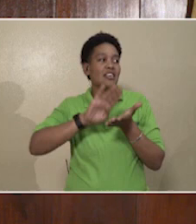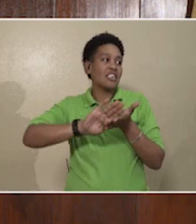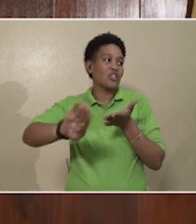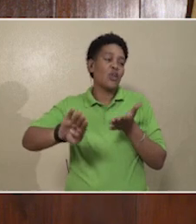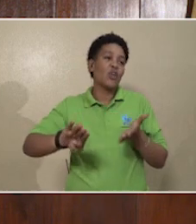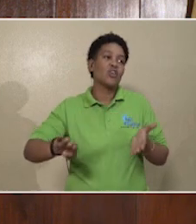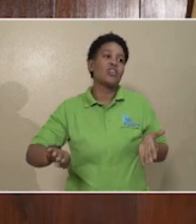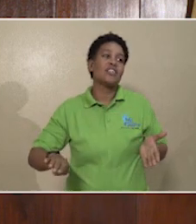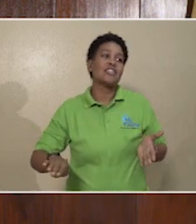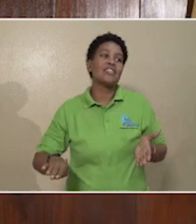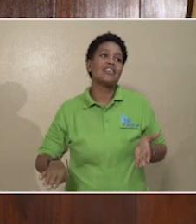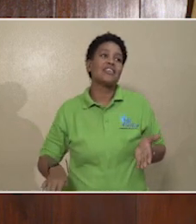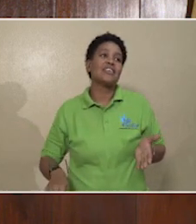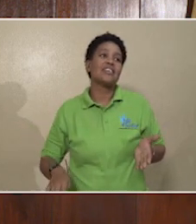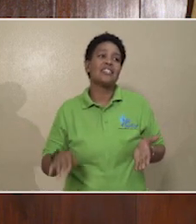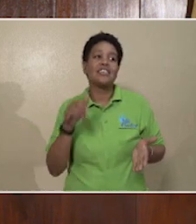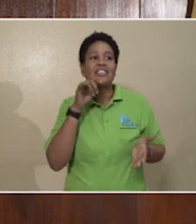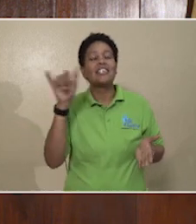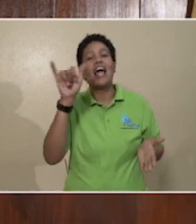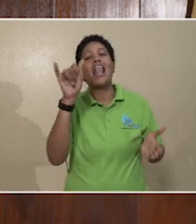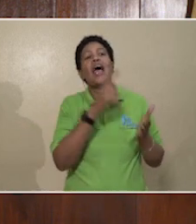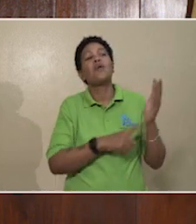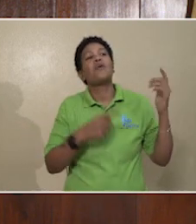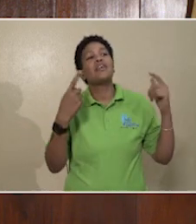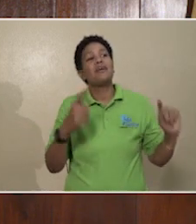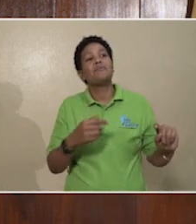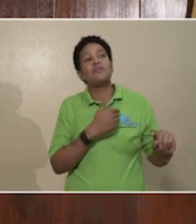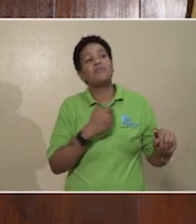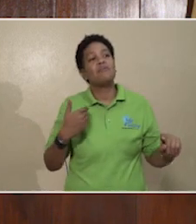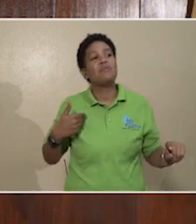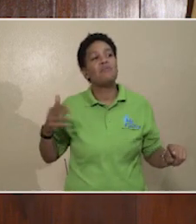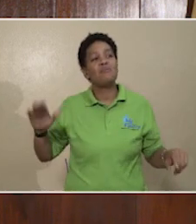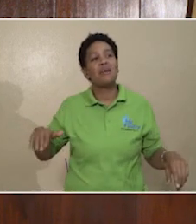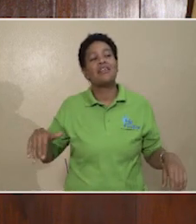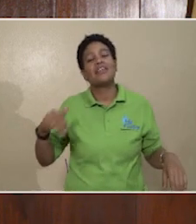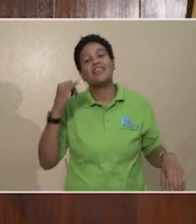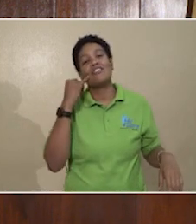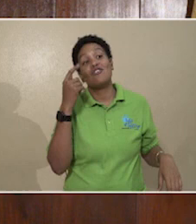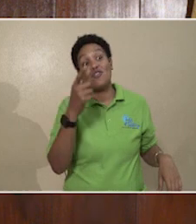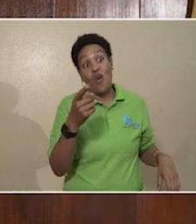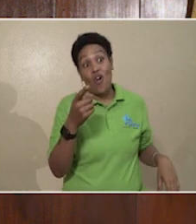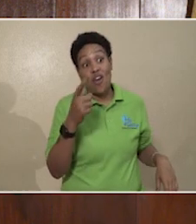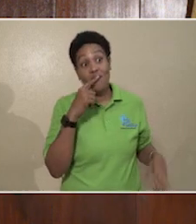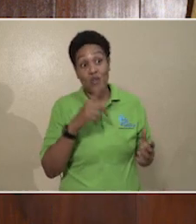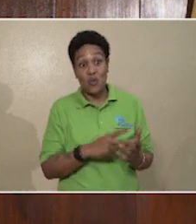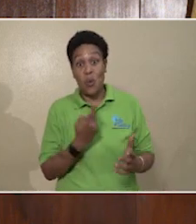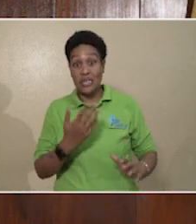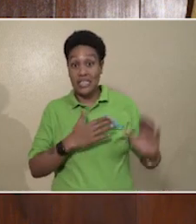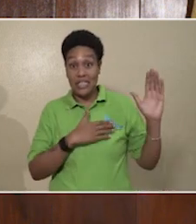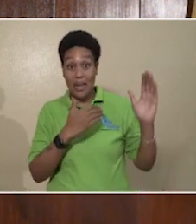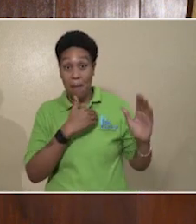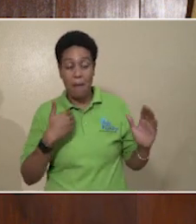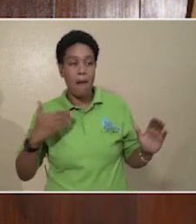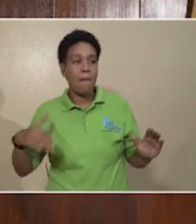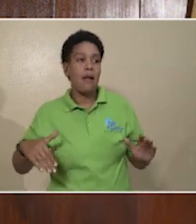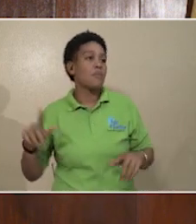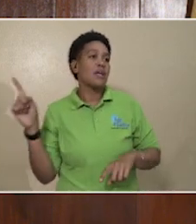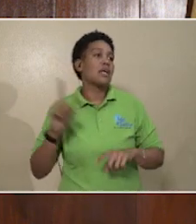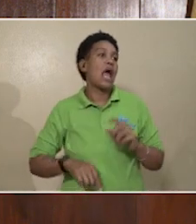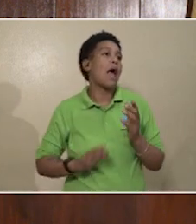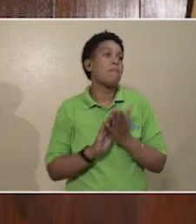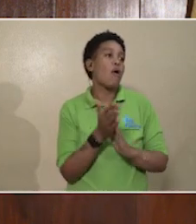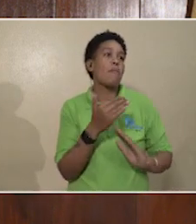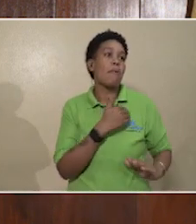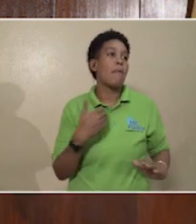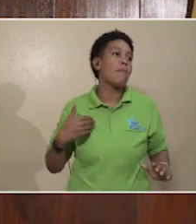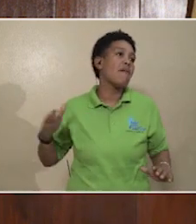It's unlike what is happening to members of parliament. If you have dual citizenship, you cannot become a